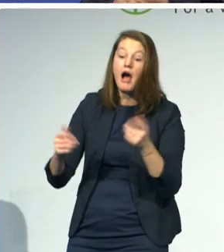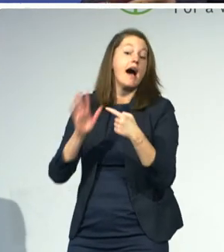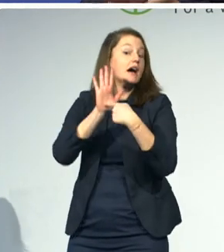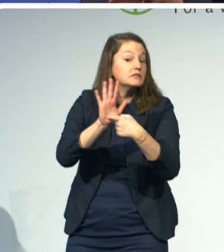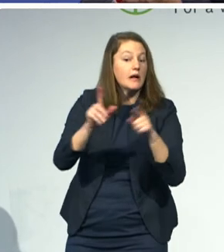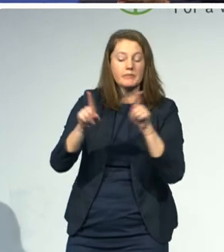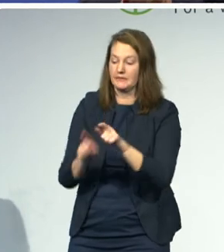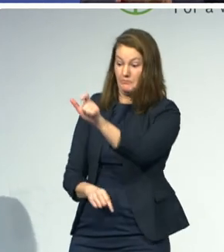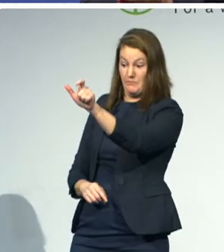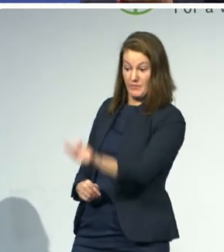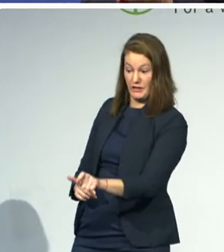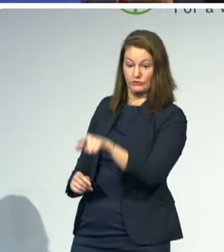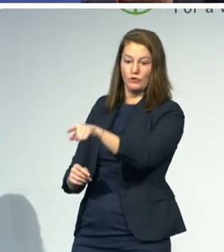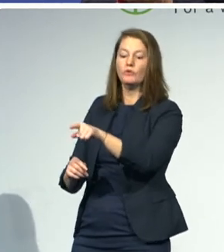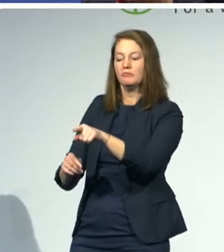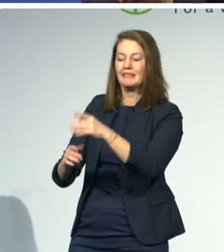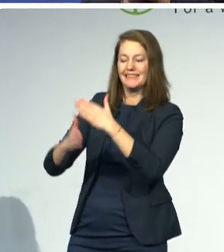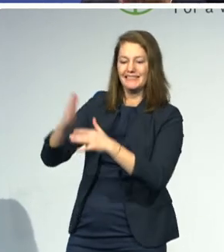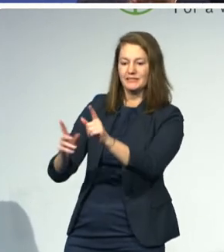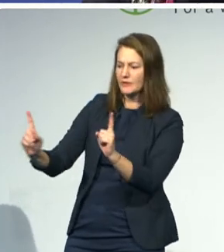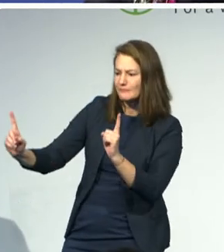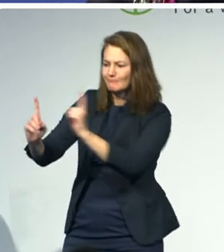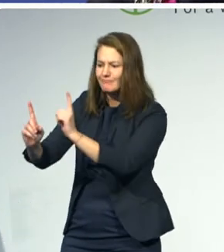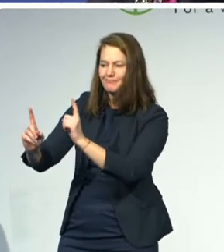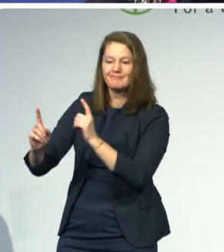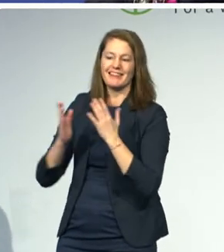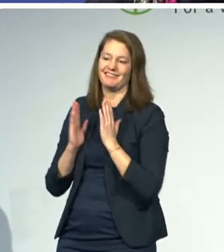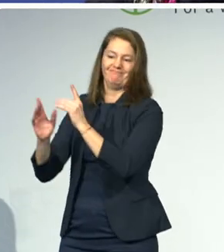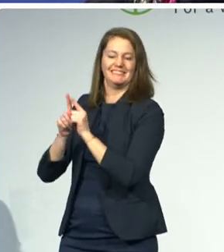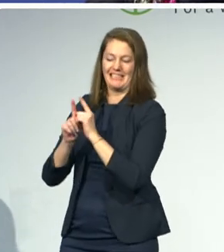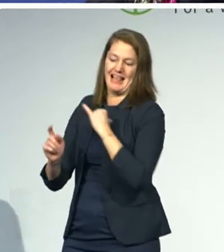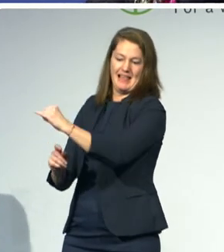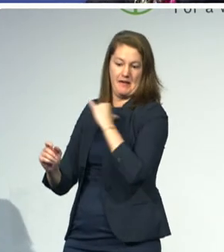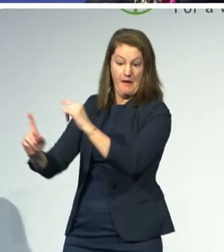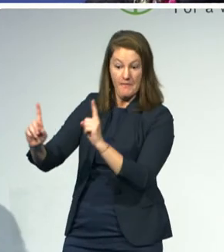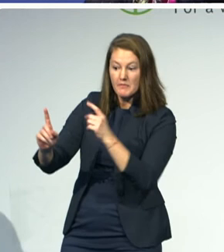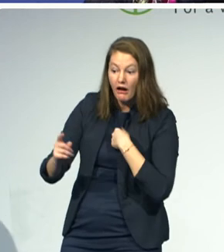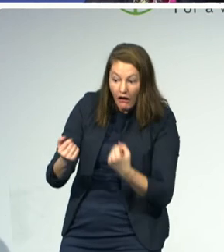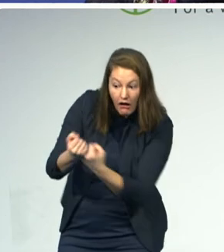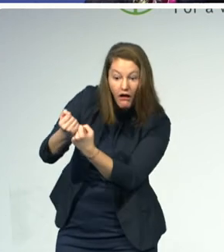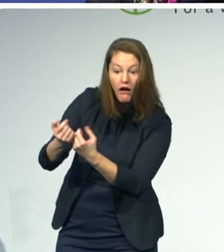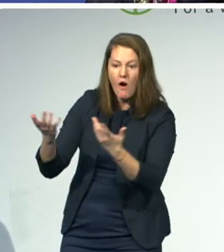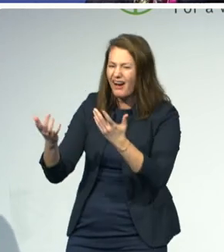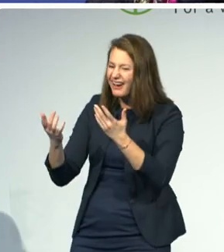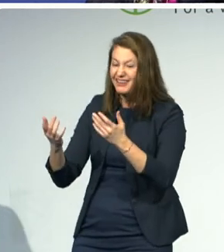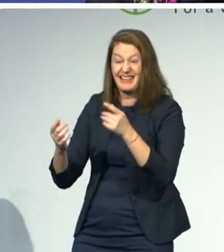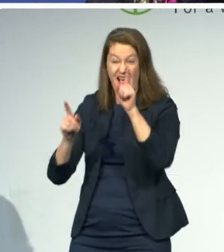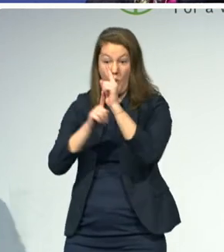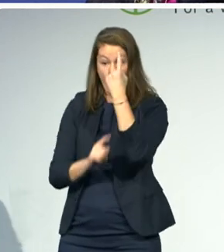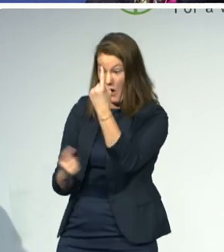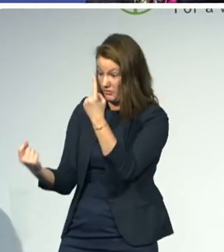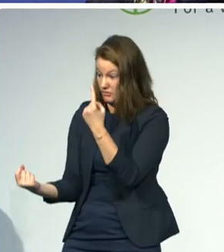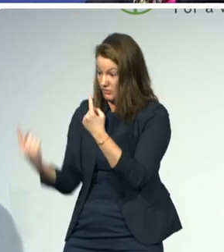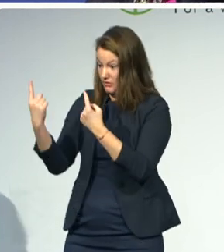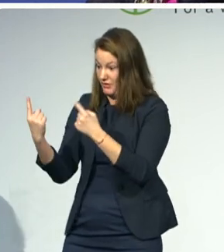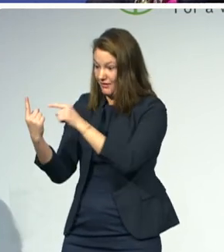There are many links in this chain and we must ensure they are strong to ensure that a child with a